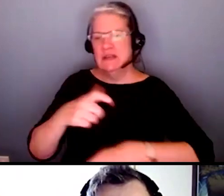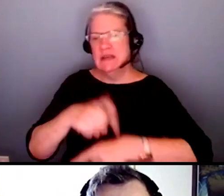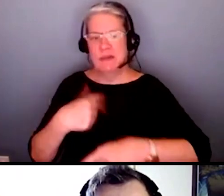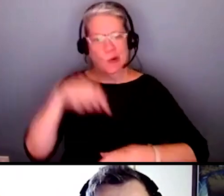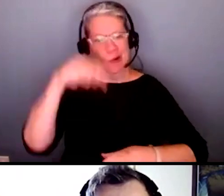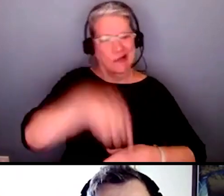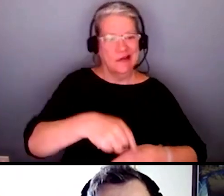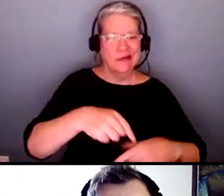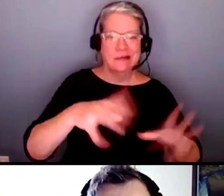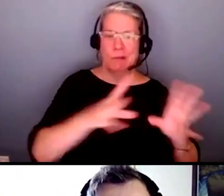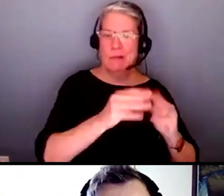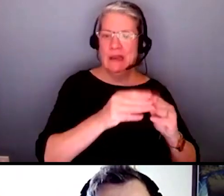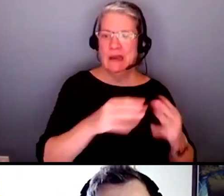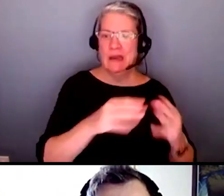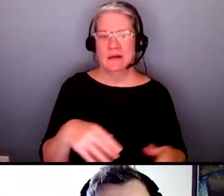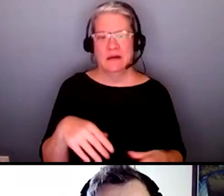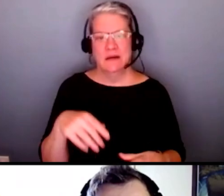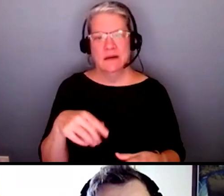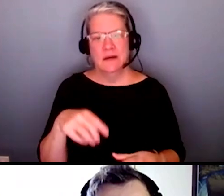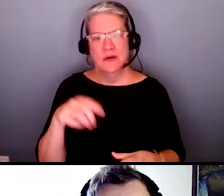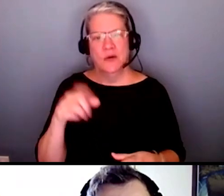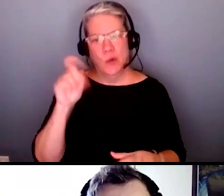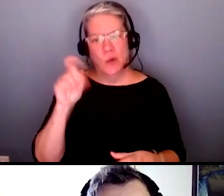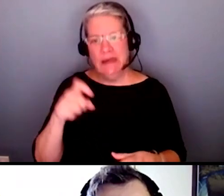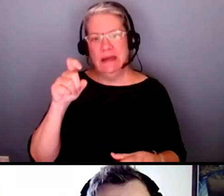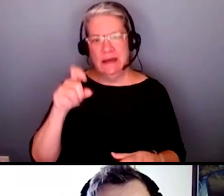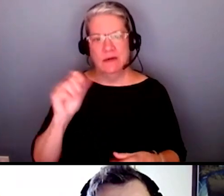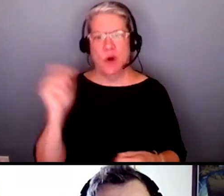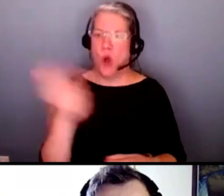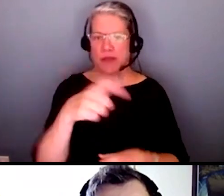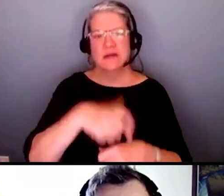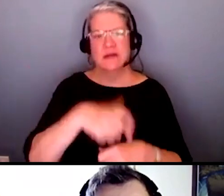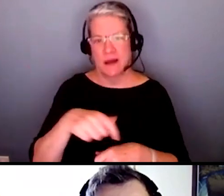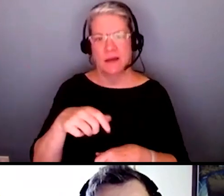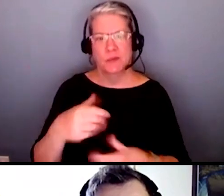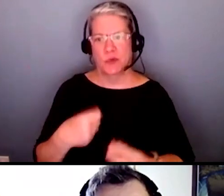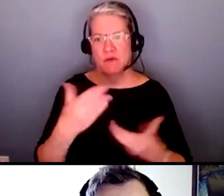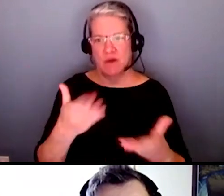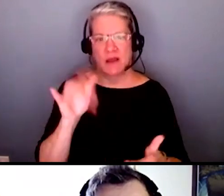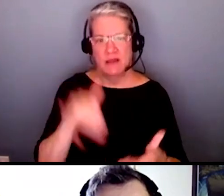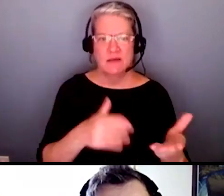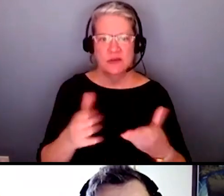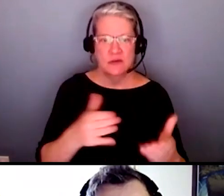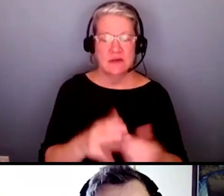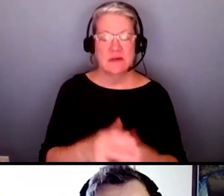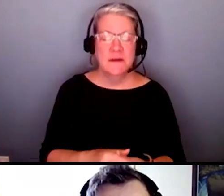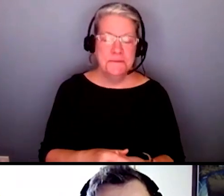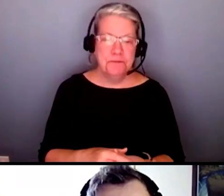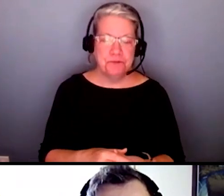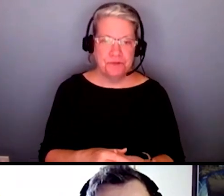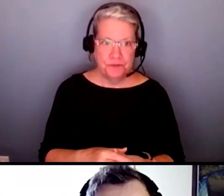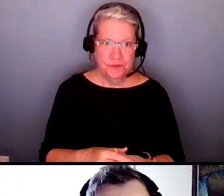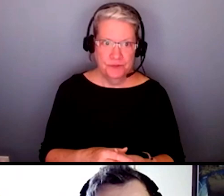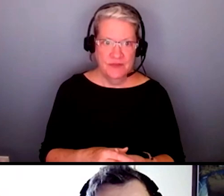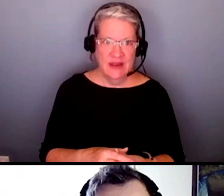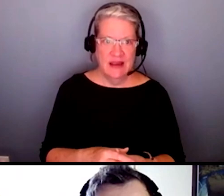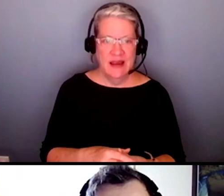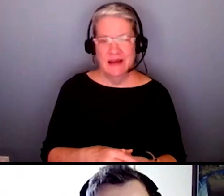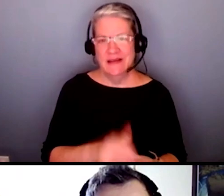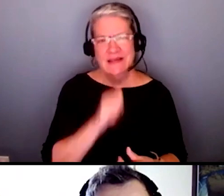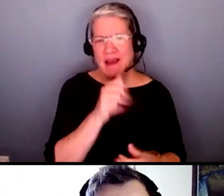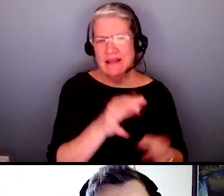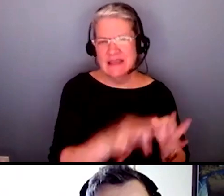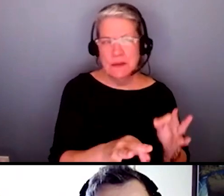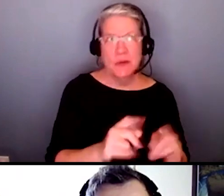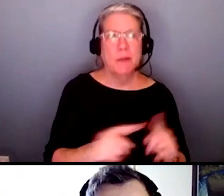but something that we just regularly know that we have to do um all those things aren't necessarily you know i shouldn't say they're simple but